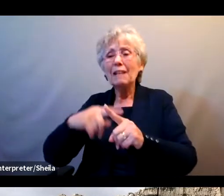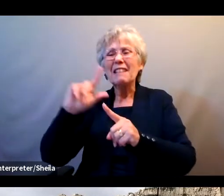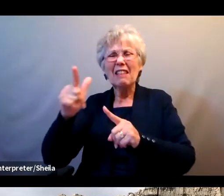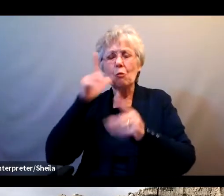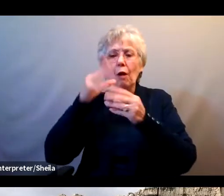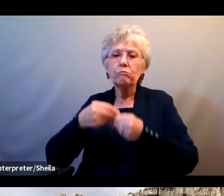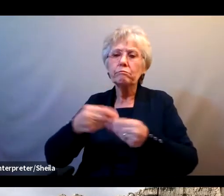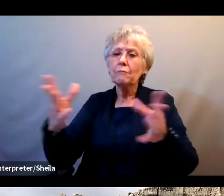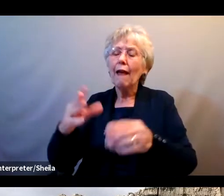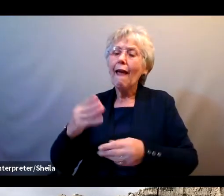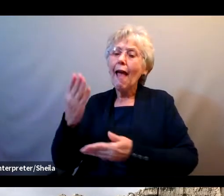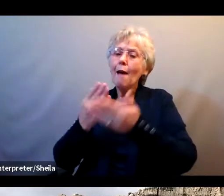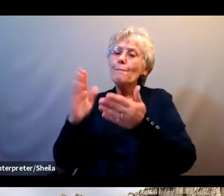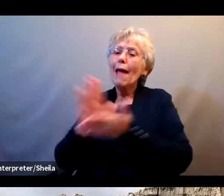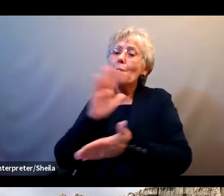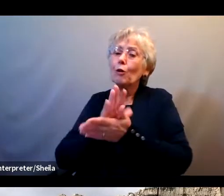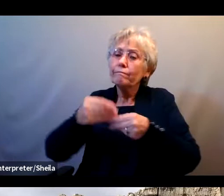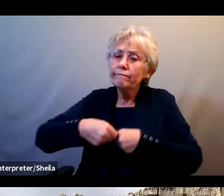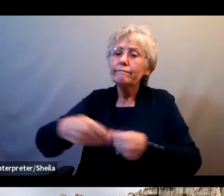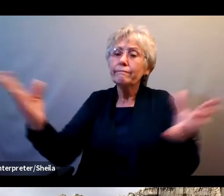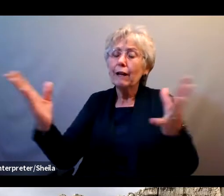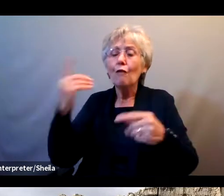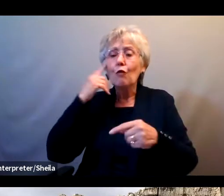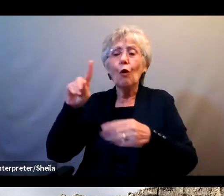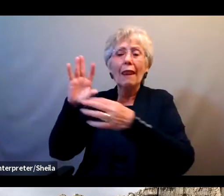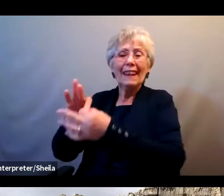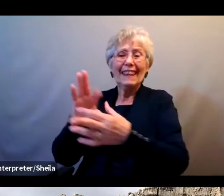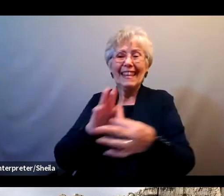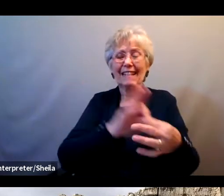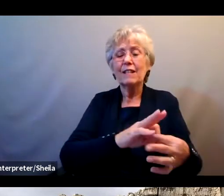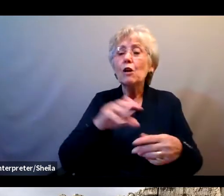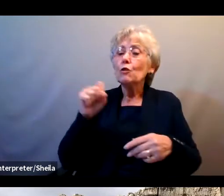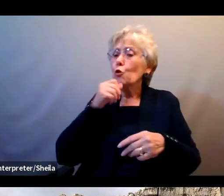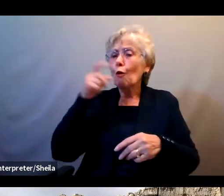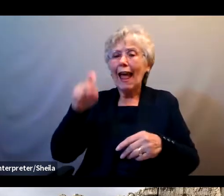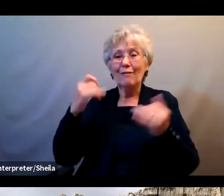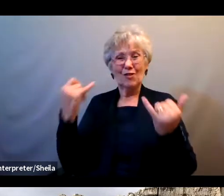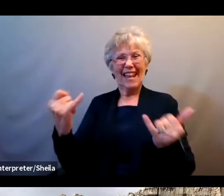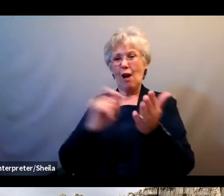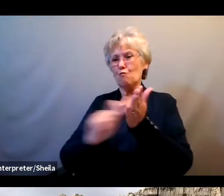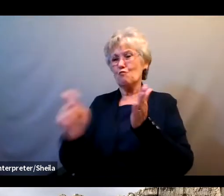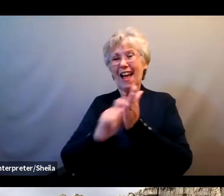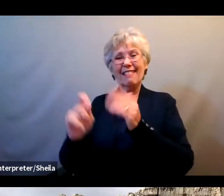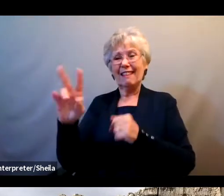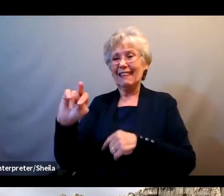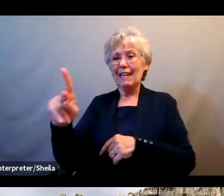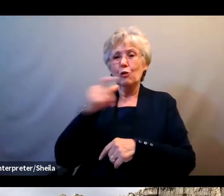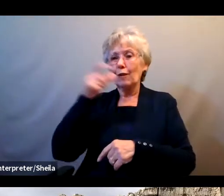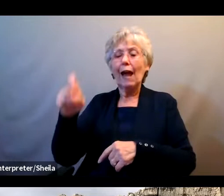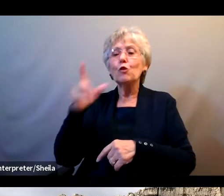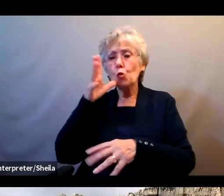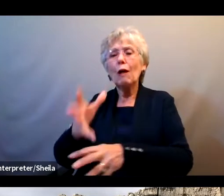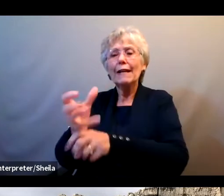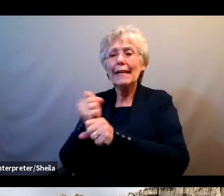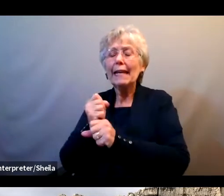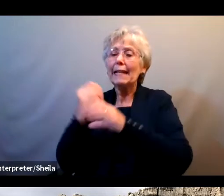links that we're referencing so later on. So if you don't have to jot down these links right now, you will get